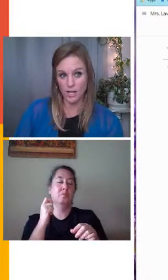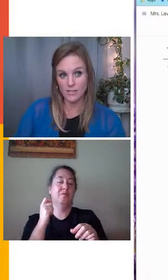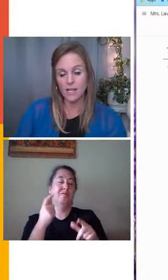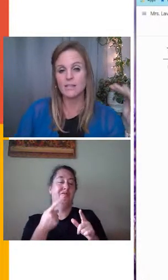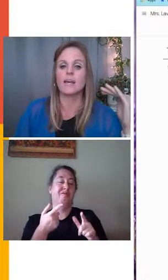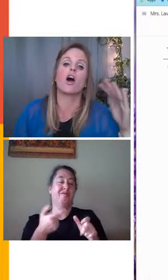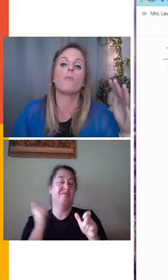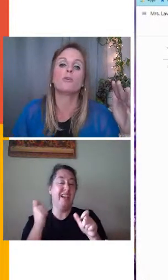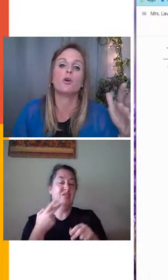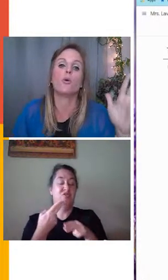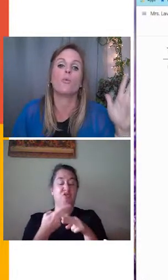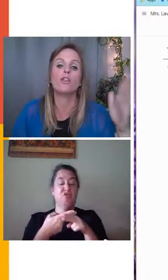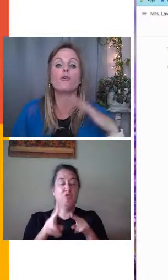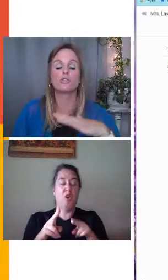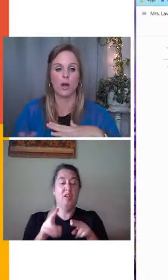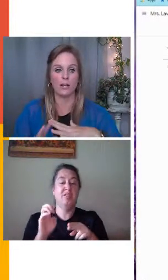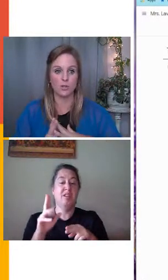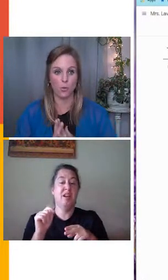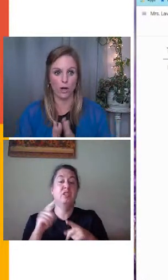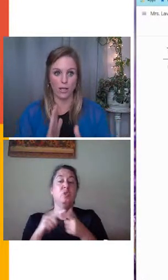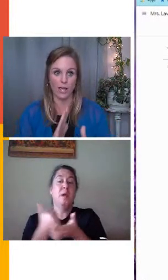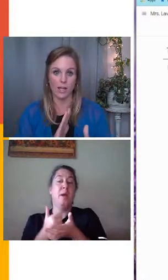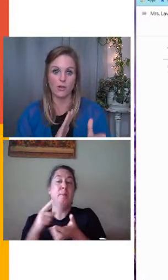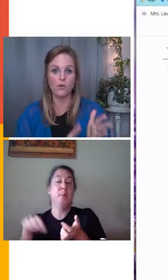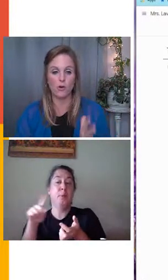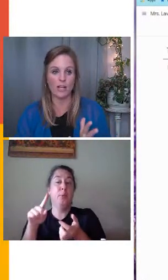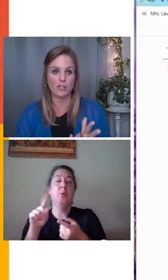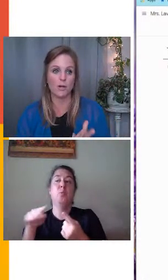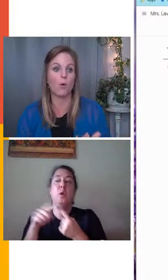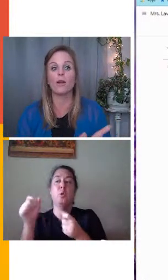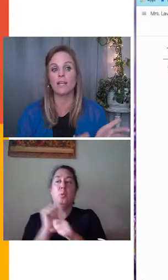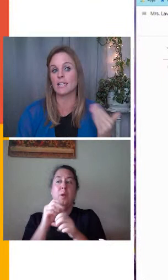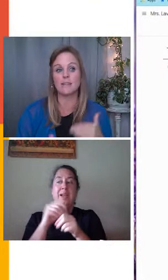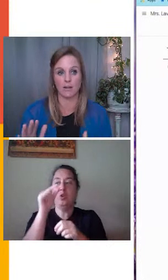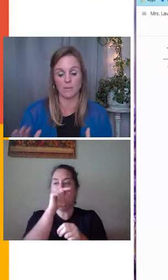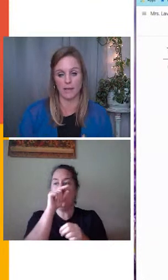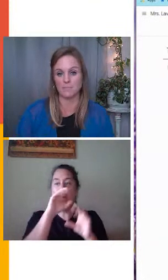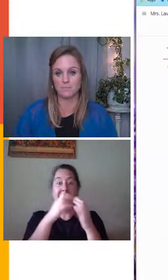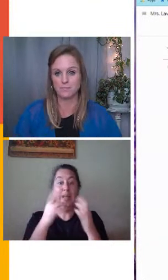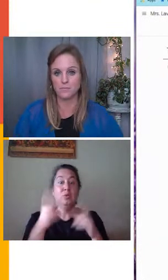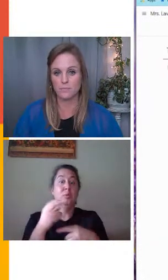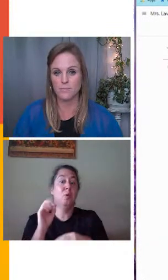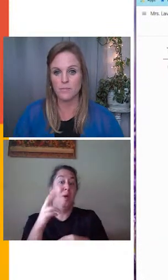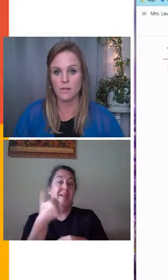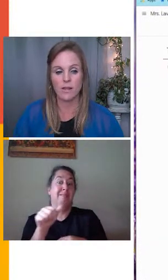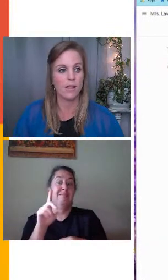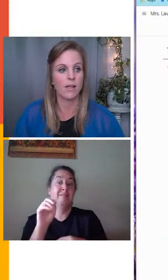easy shortcuts to help you when you're trying to work in Google Classroom or in any document.